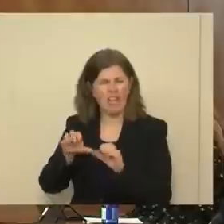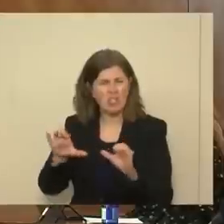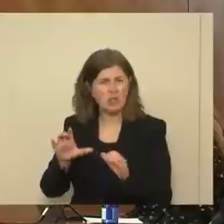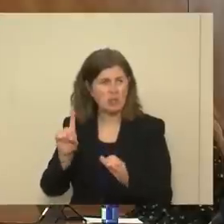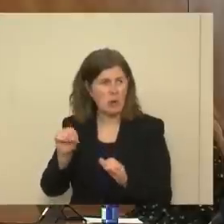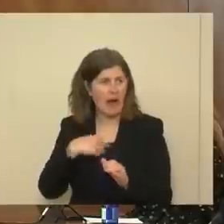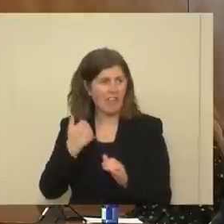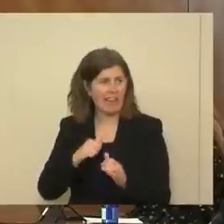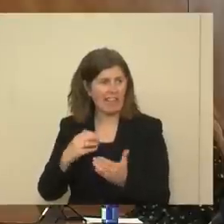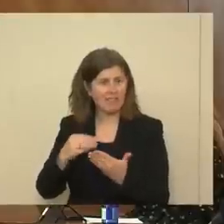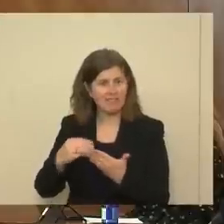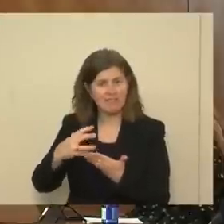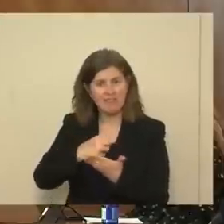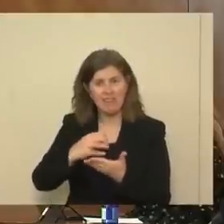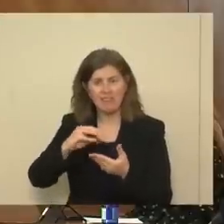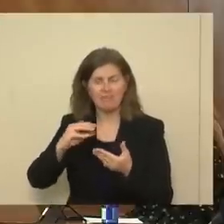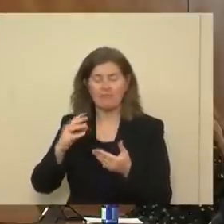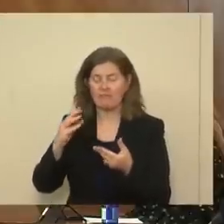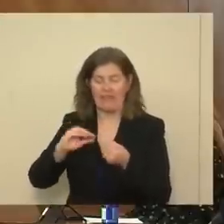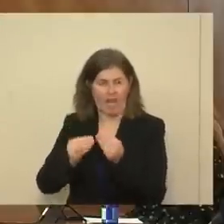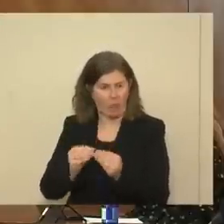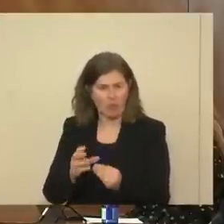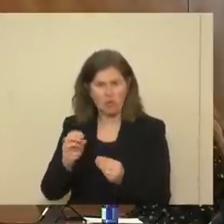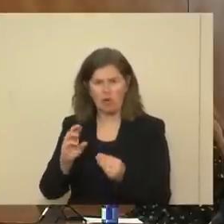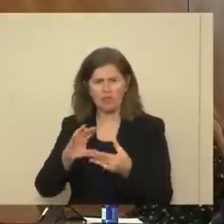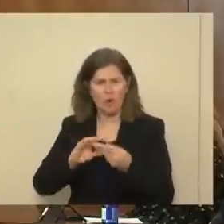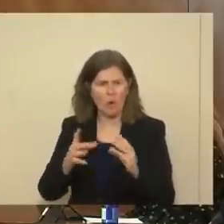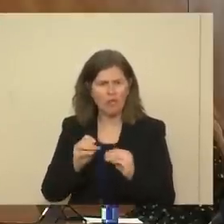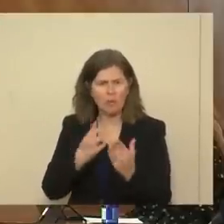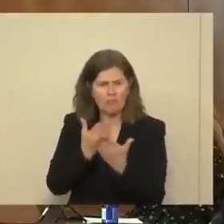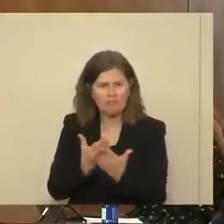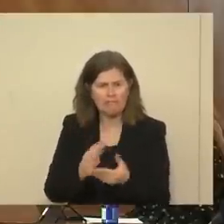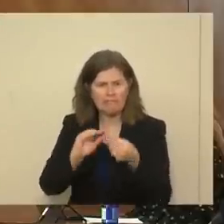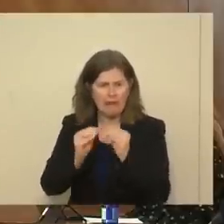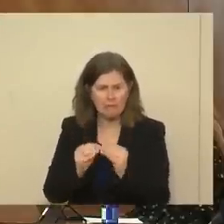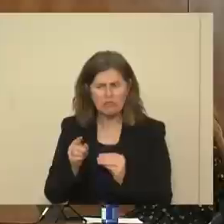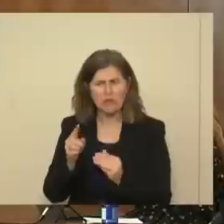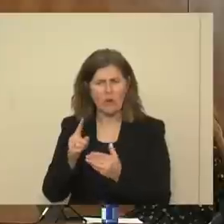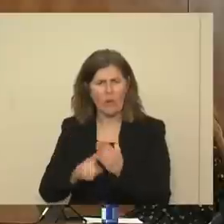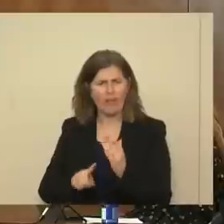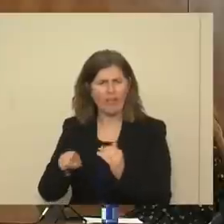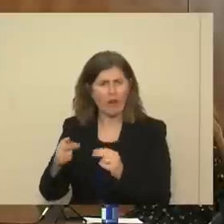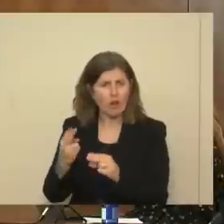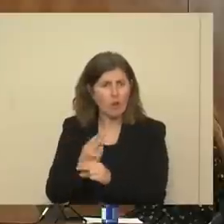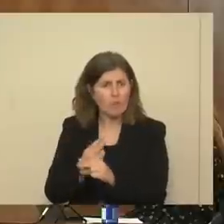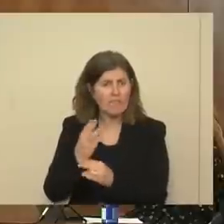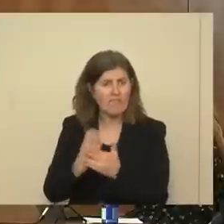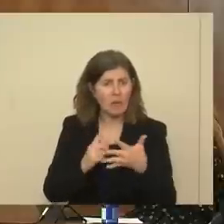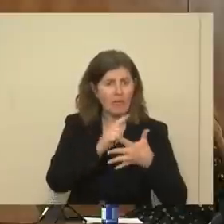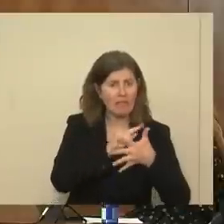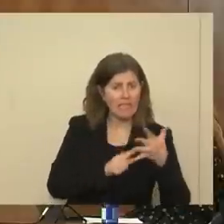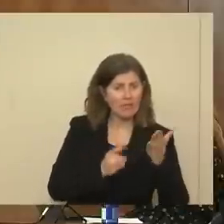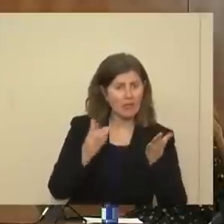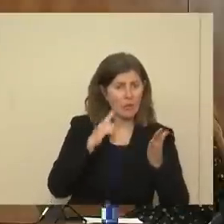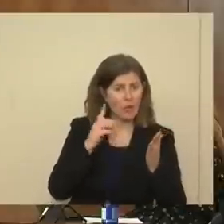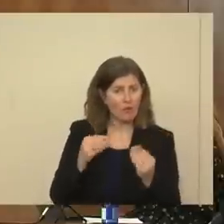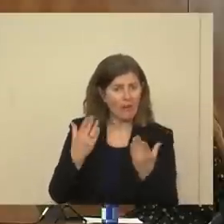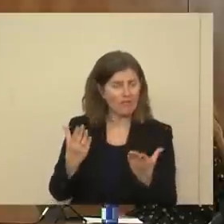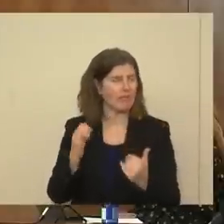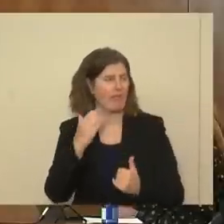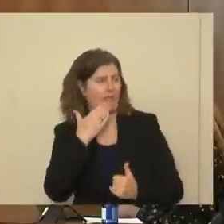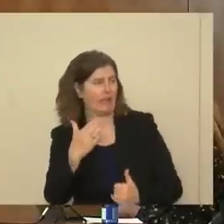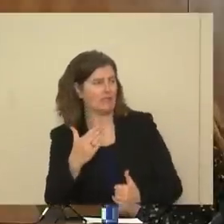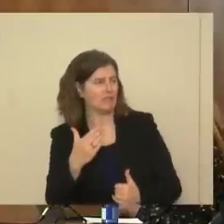have any information, either anecdotally or hard data, on whether they're utilizing some of the services that you've provided? Thanks,